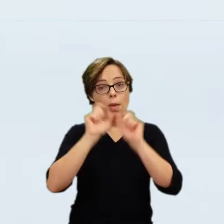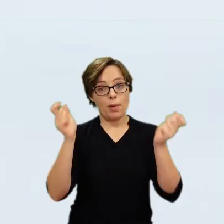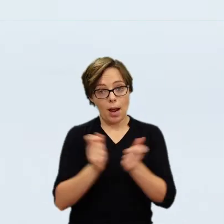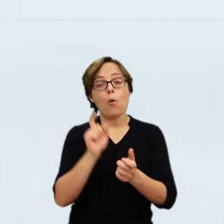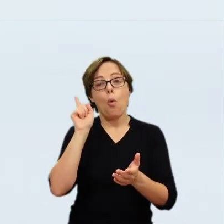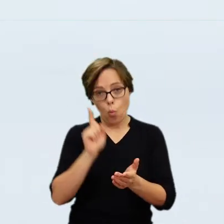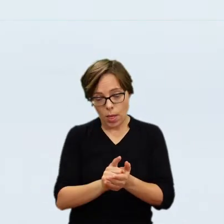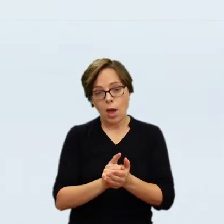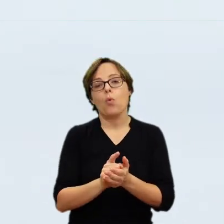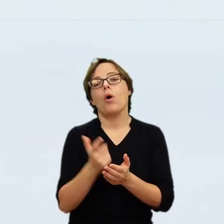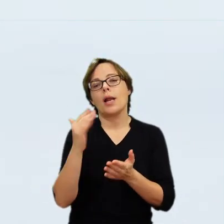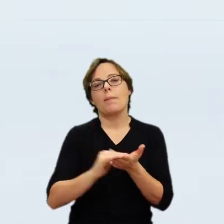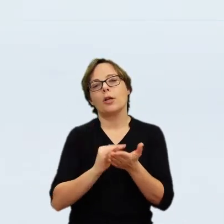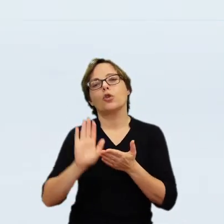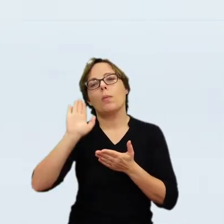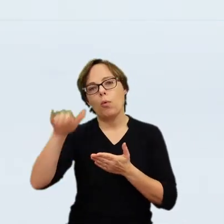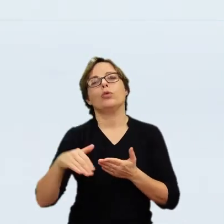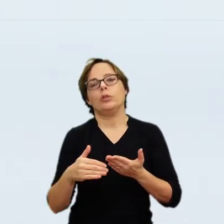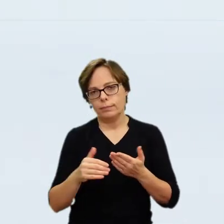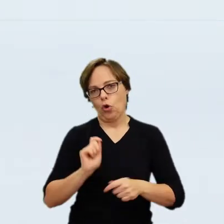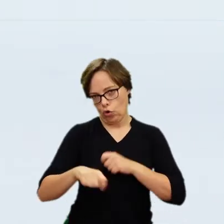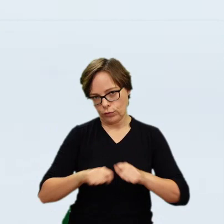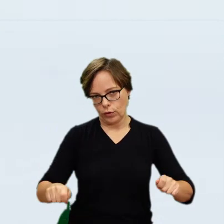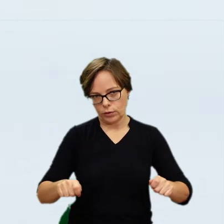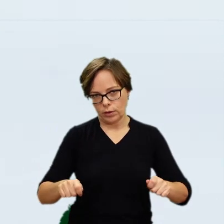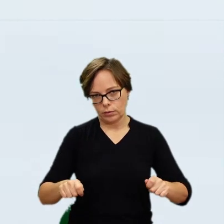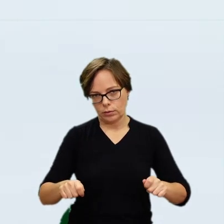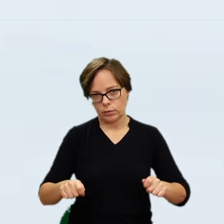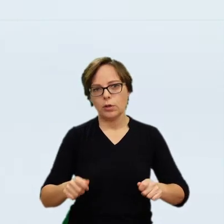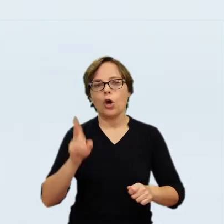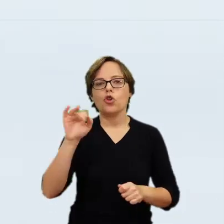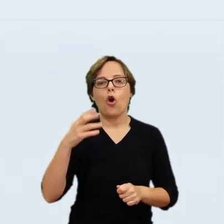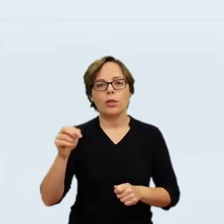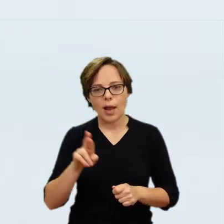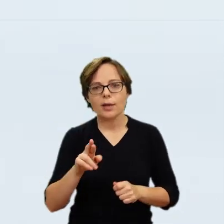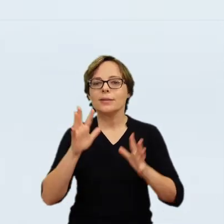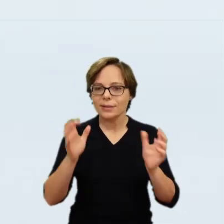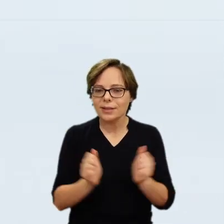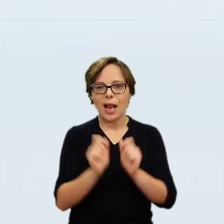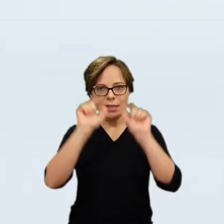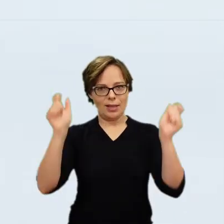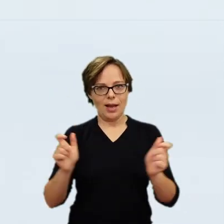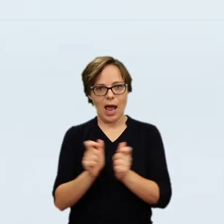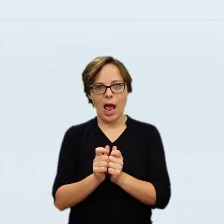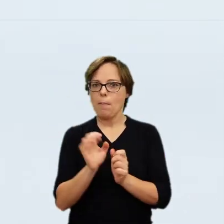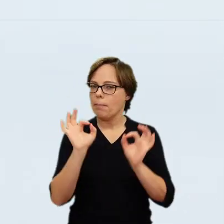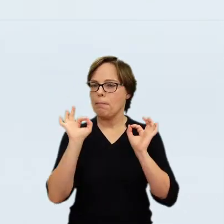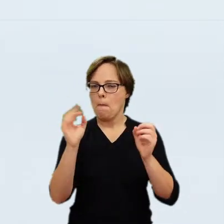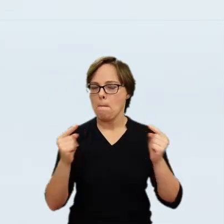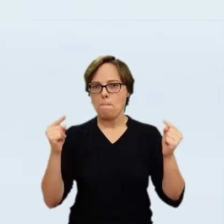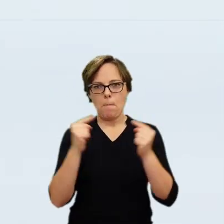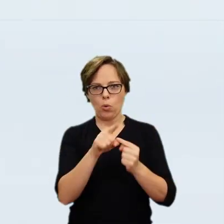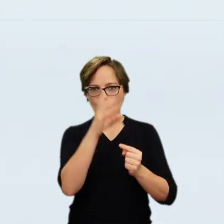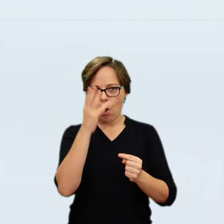and sketched the painting. Not the most beautiful sketch, but it is. Back in Holland, Bredius started working on his